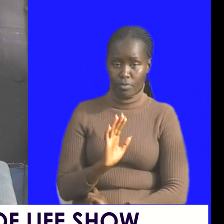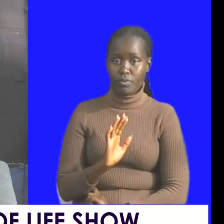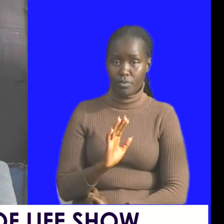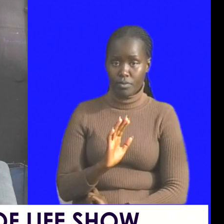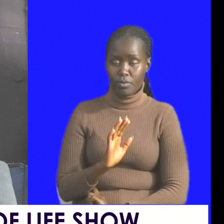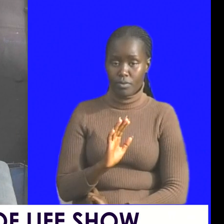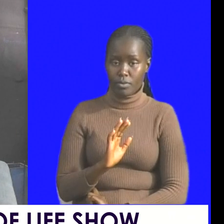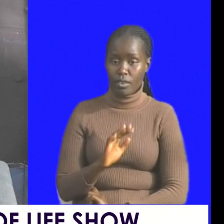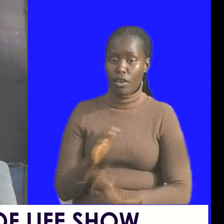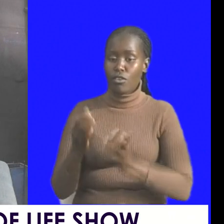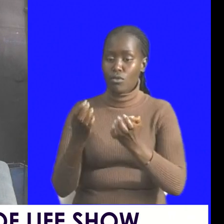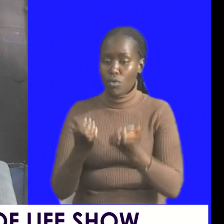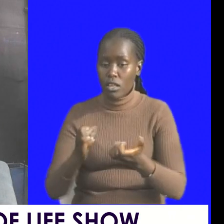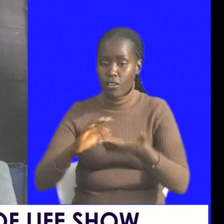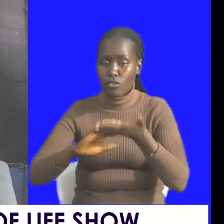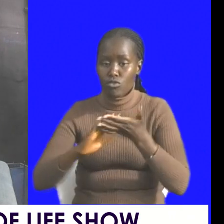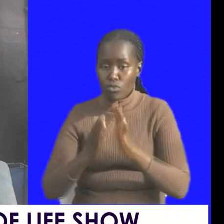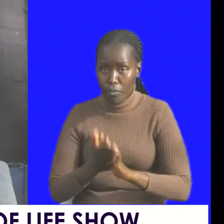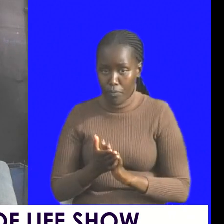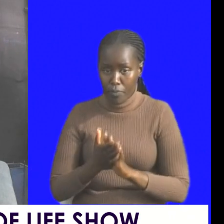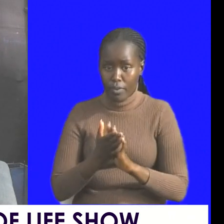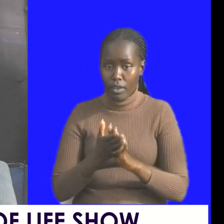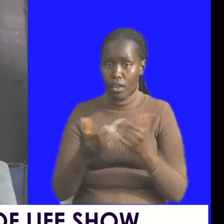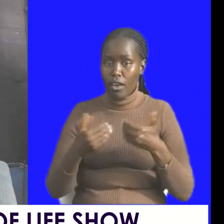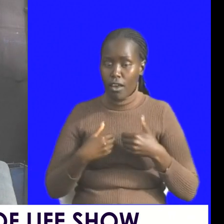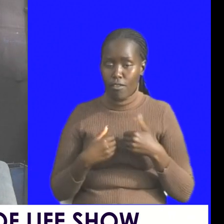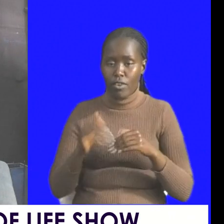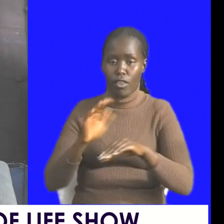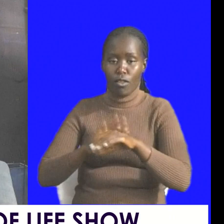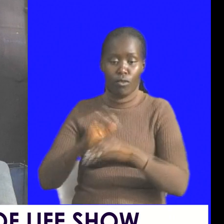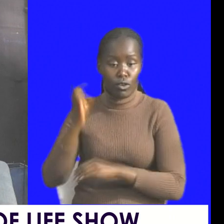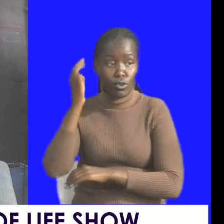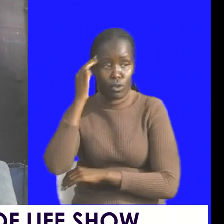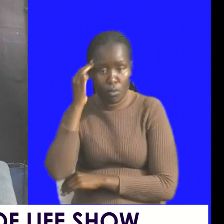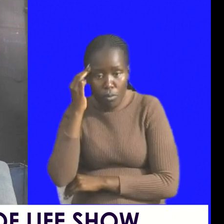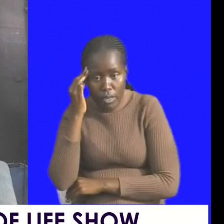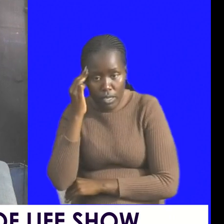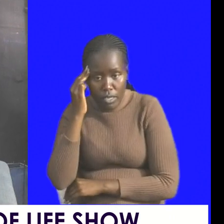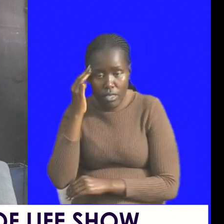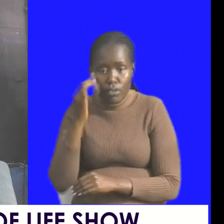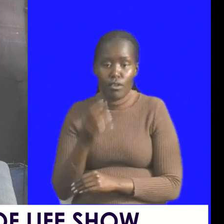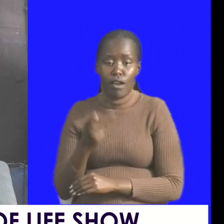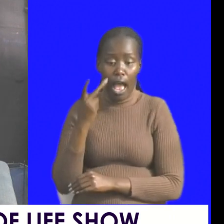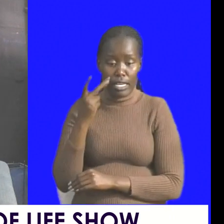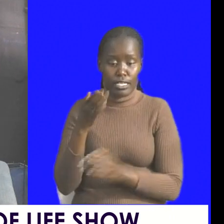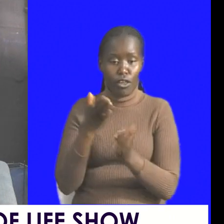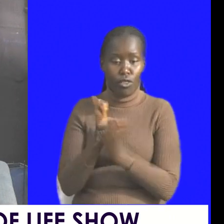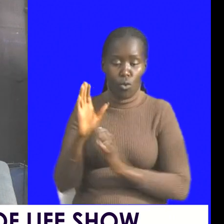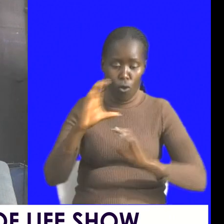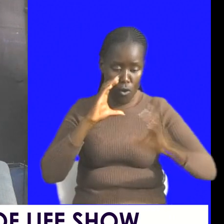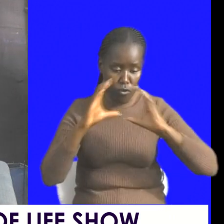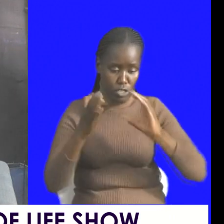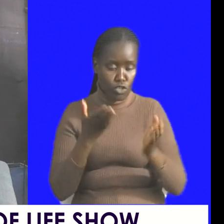it you need to be having a decentful mind see through people see through conversations